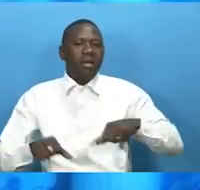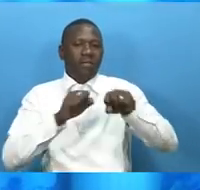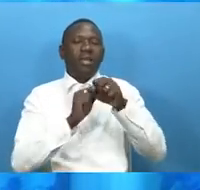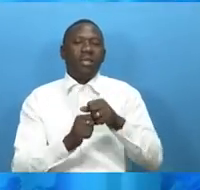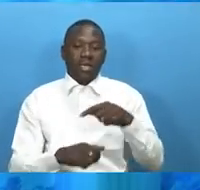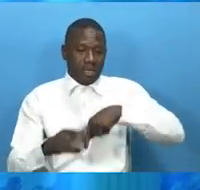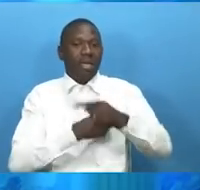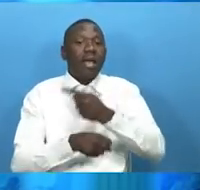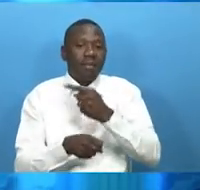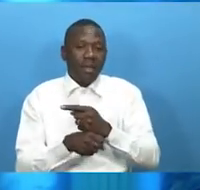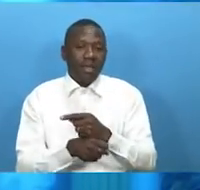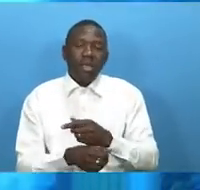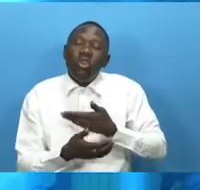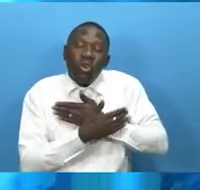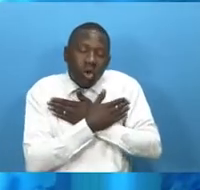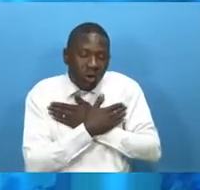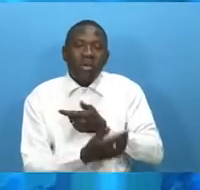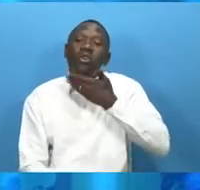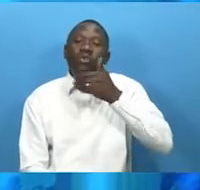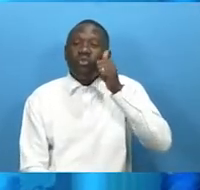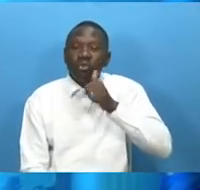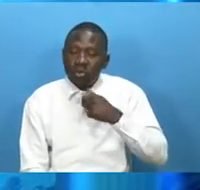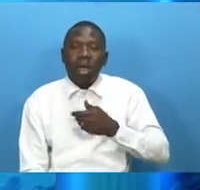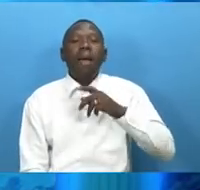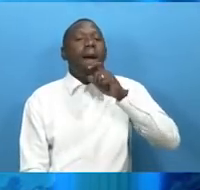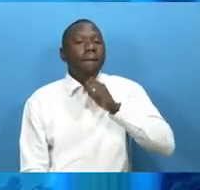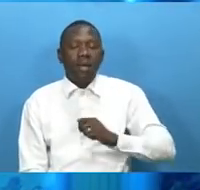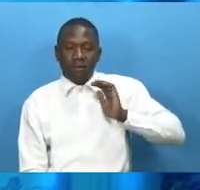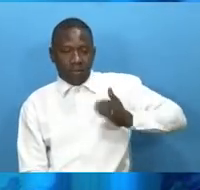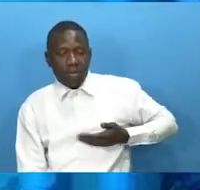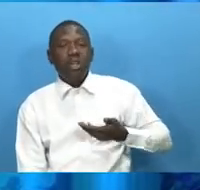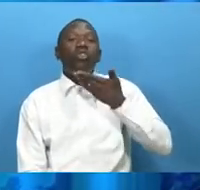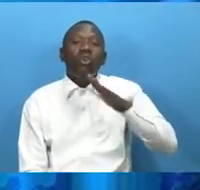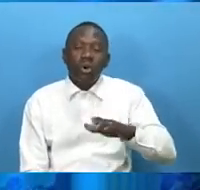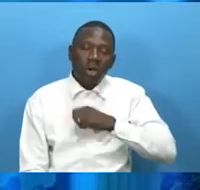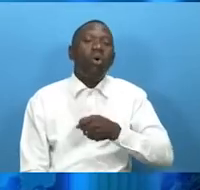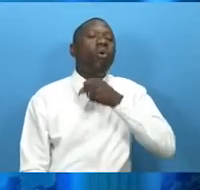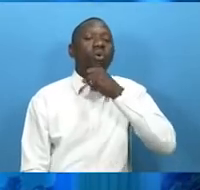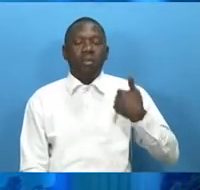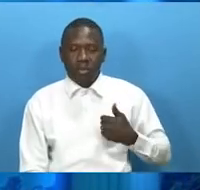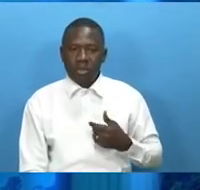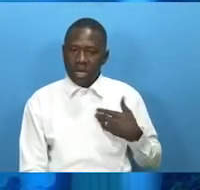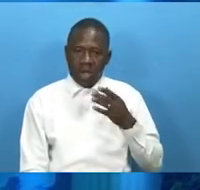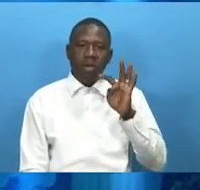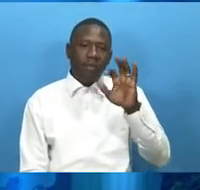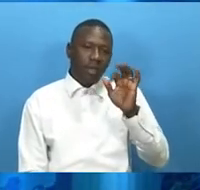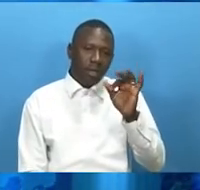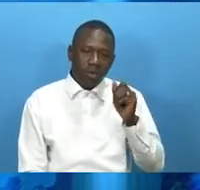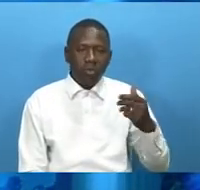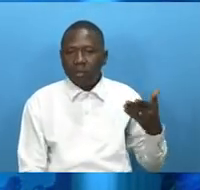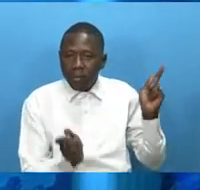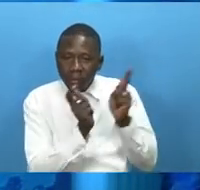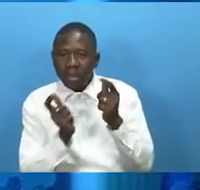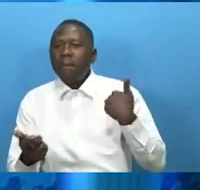is loved and used by both males and females young and old fatu see sanyang went out to gauge the opinion of the public